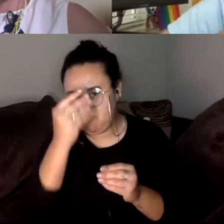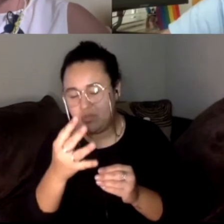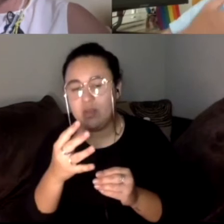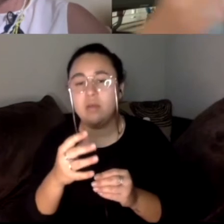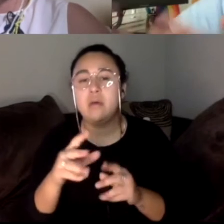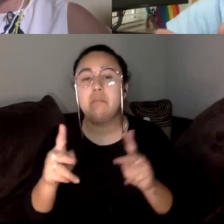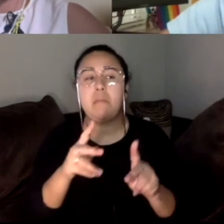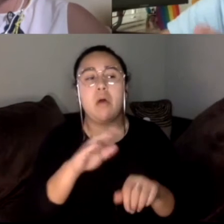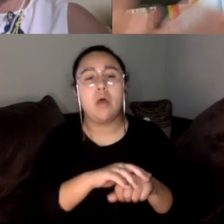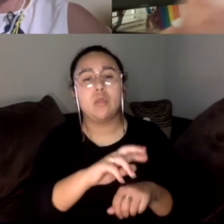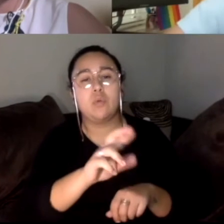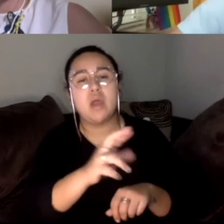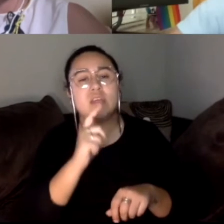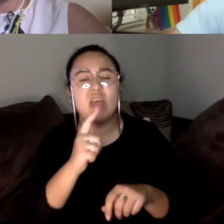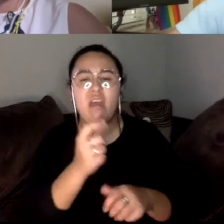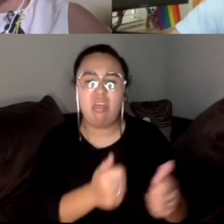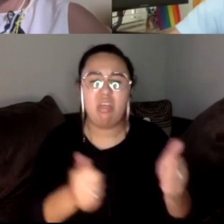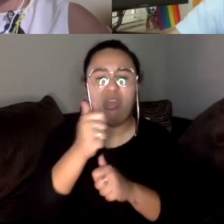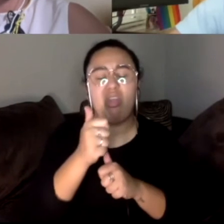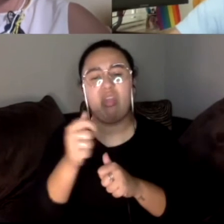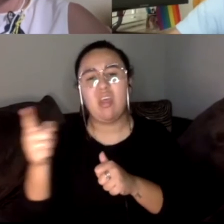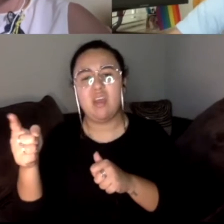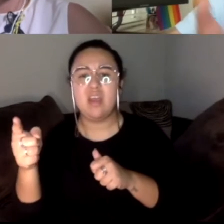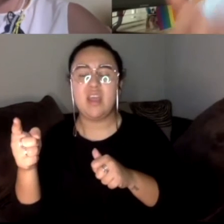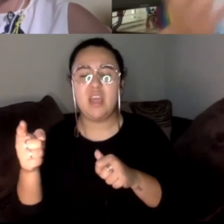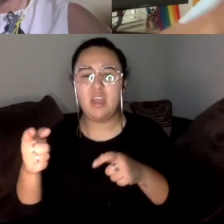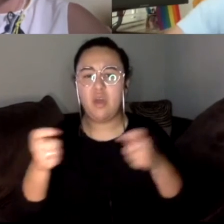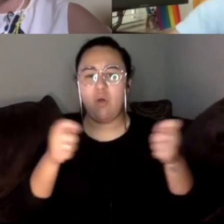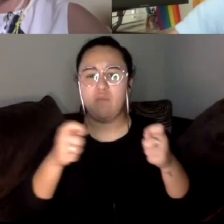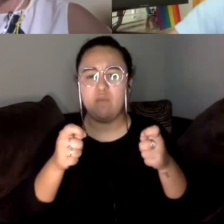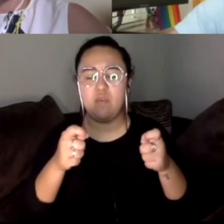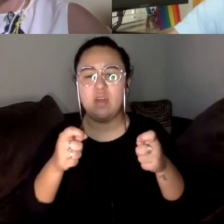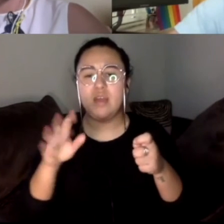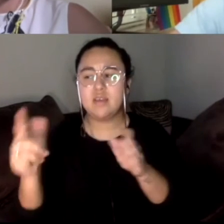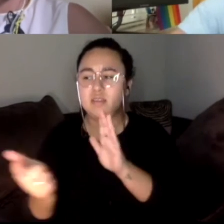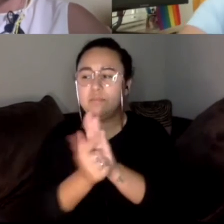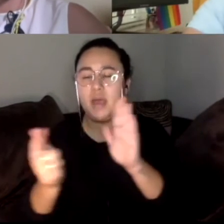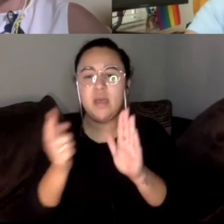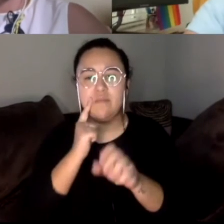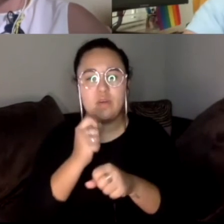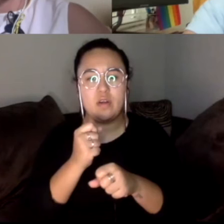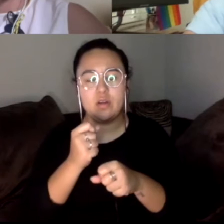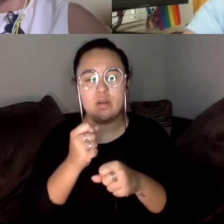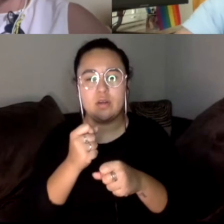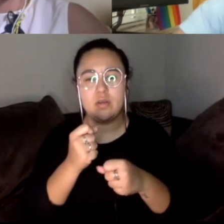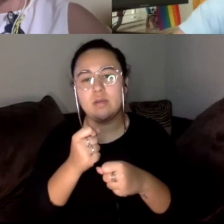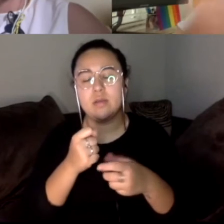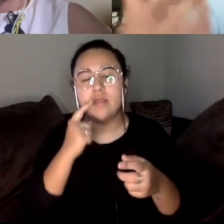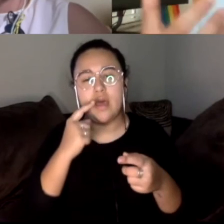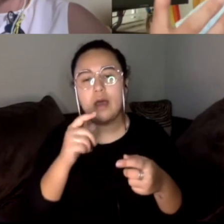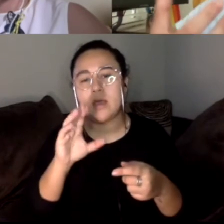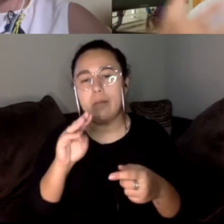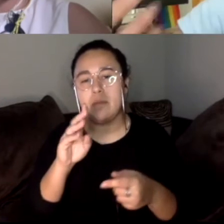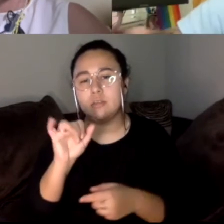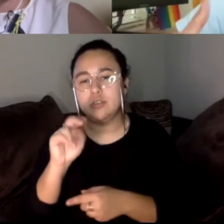griping about executive overreach, like his ban on electric vehicles, I'm sorry, his ban on combustion engine vehicle sales, which we did two years ago, which